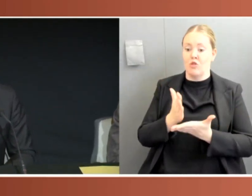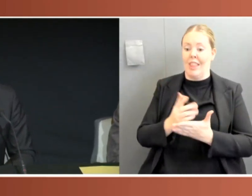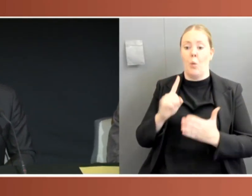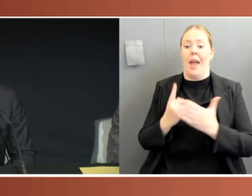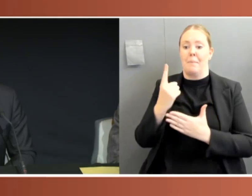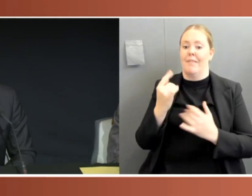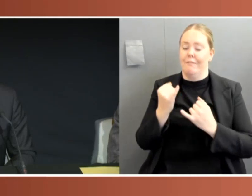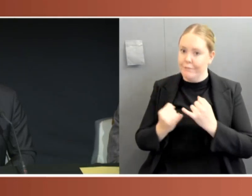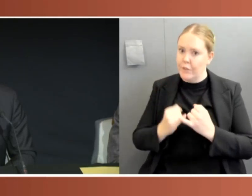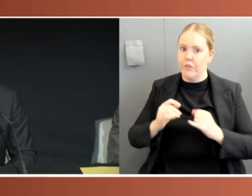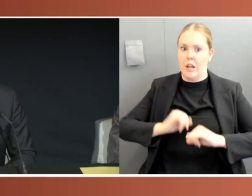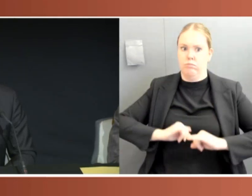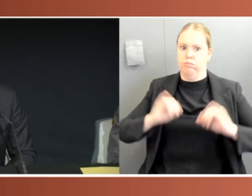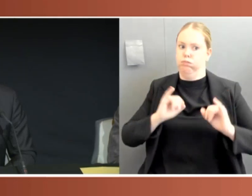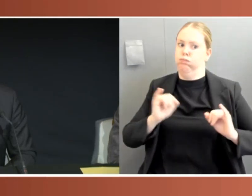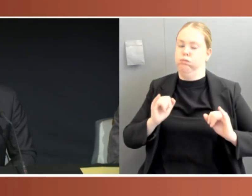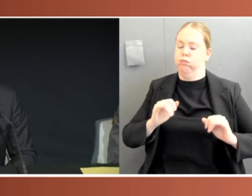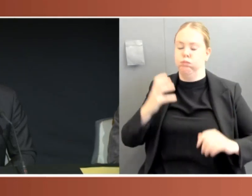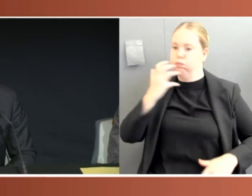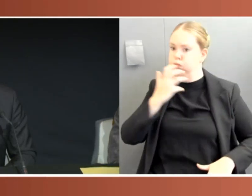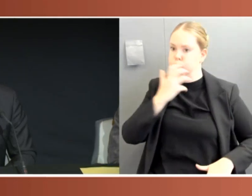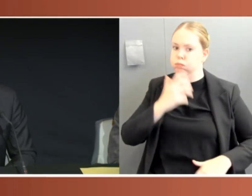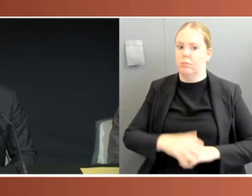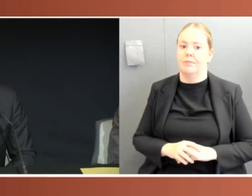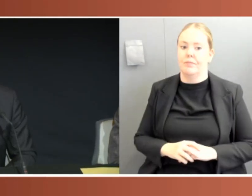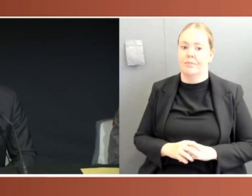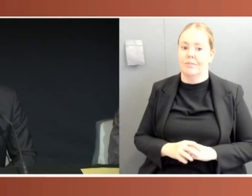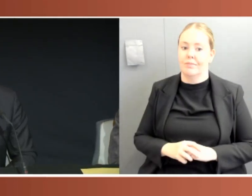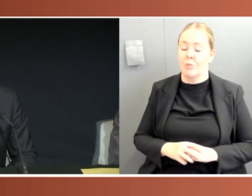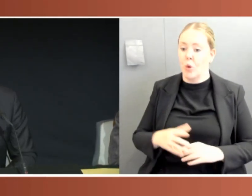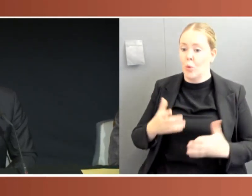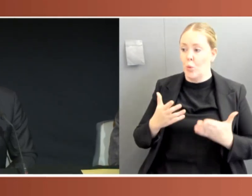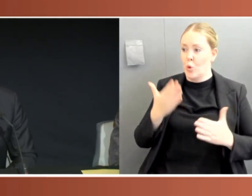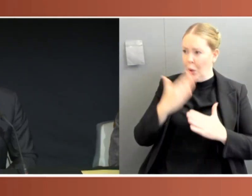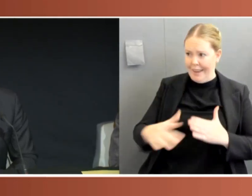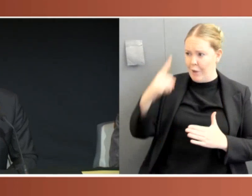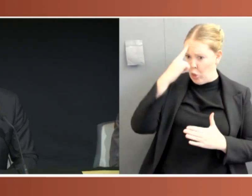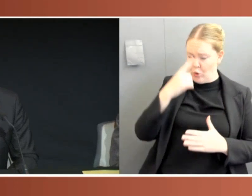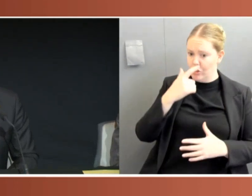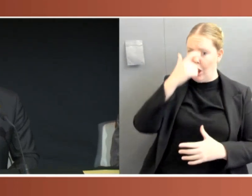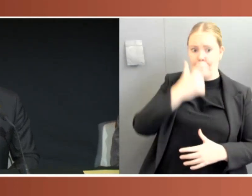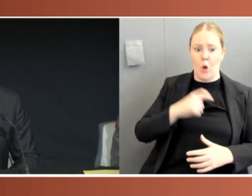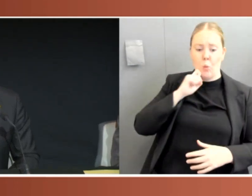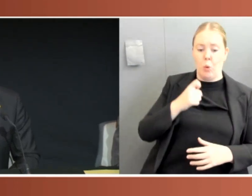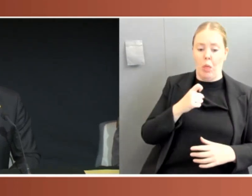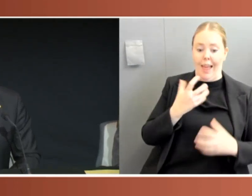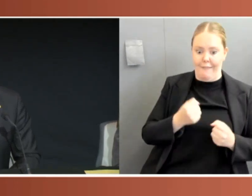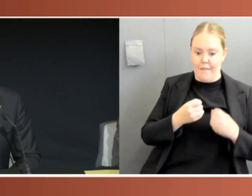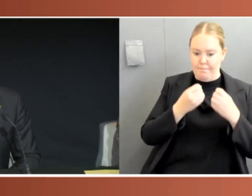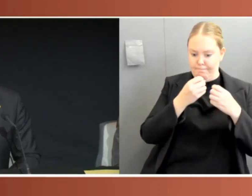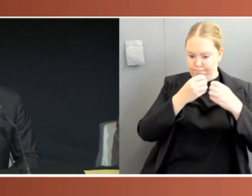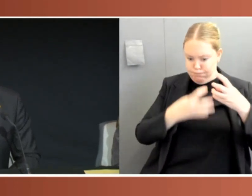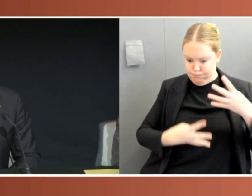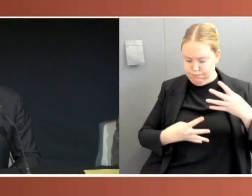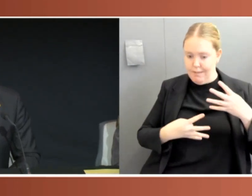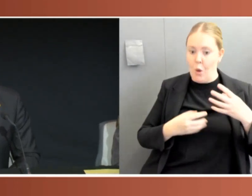have anticipated that a person would take on all these ministries and not even tell their colleagues, let alone the public, about it. That sometimes we're blindsided by things that